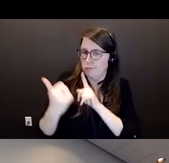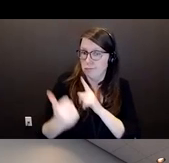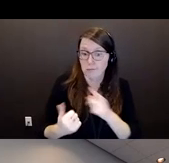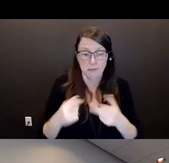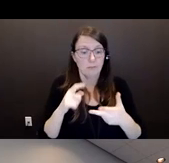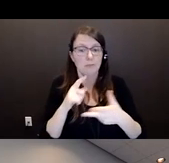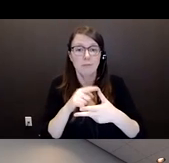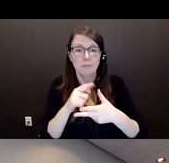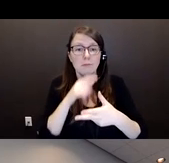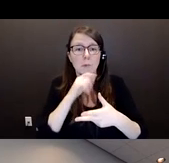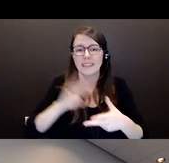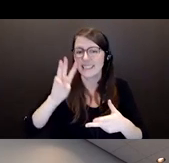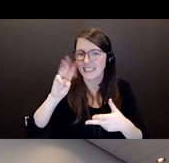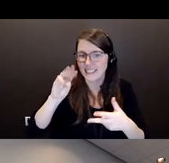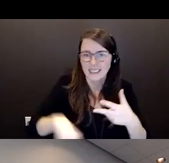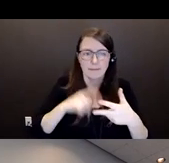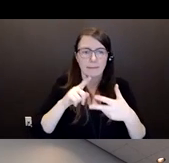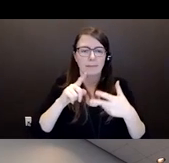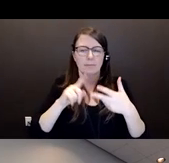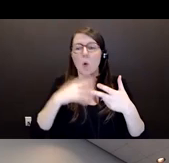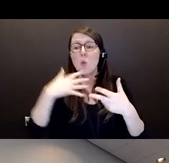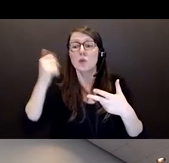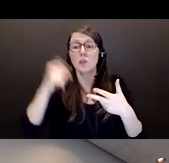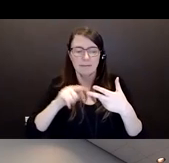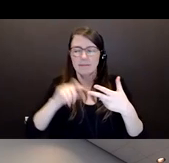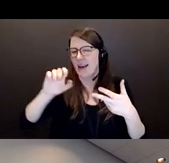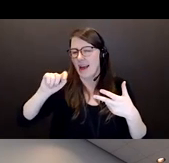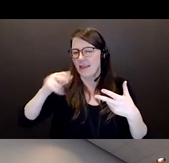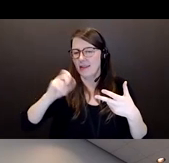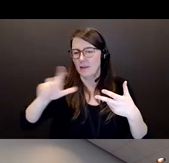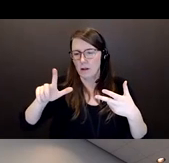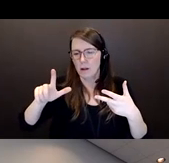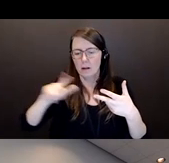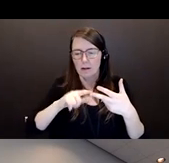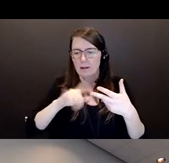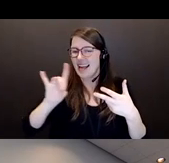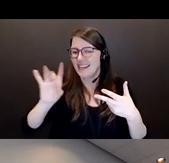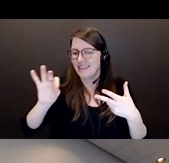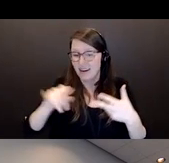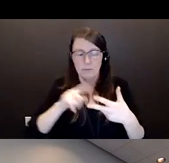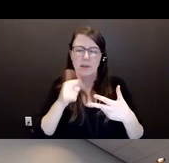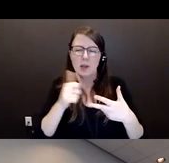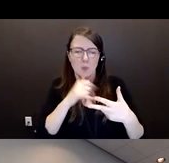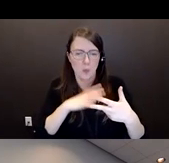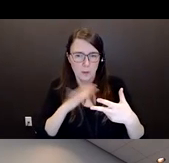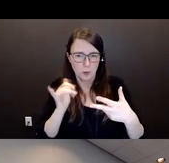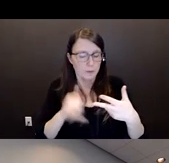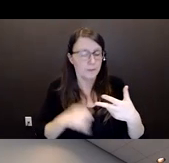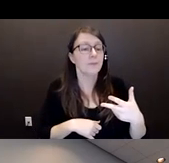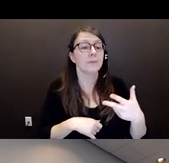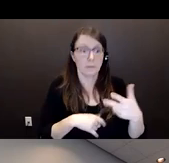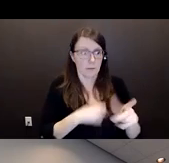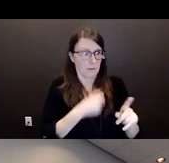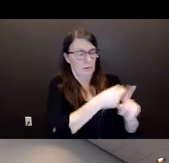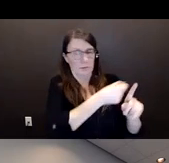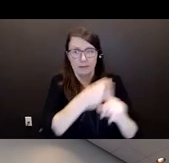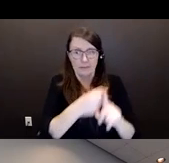being Ethel at 89. And there was another lady in between there. But it did branch out to other people of seniors